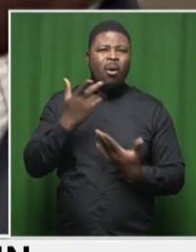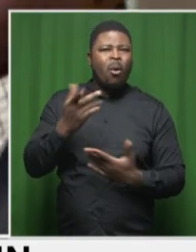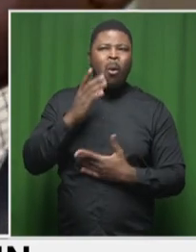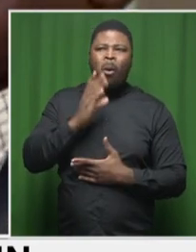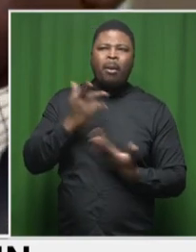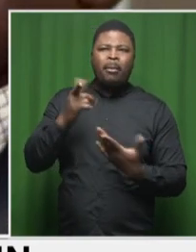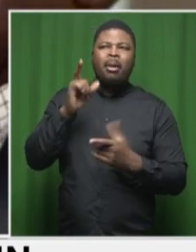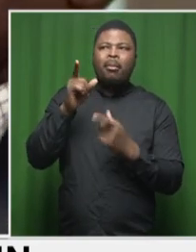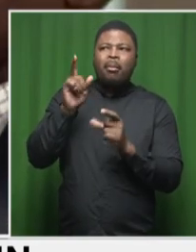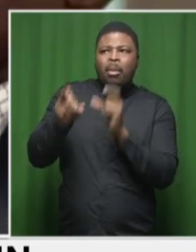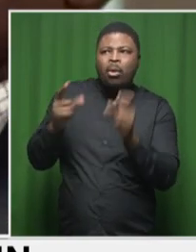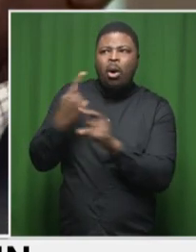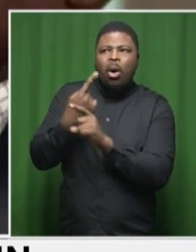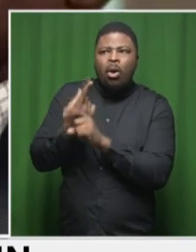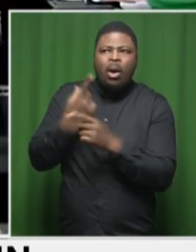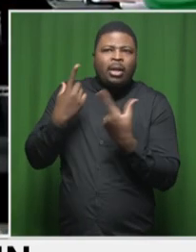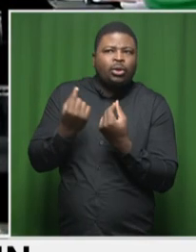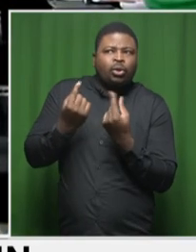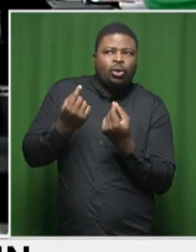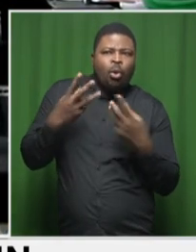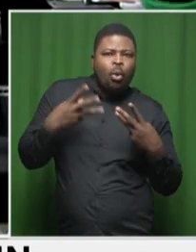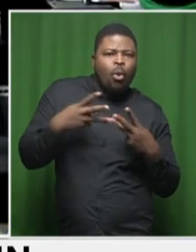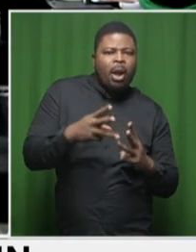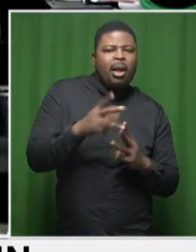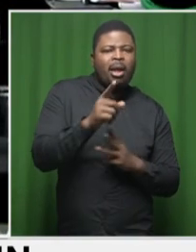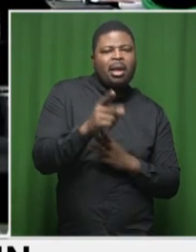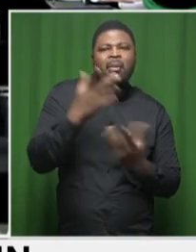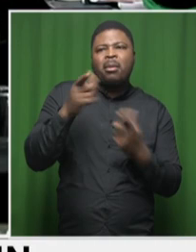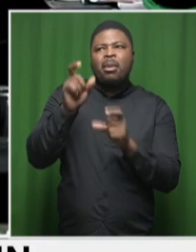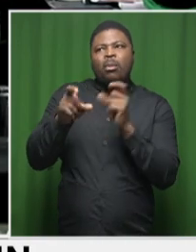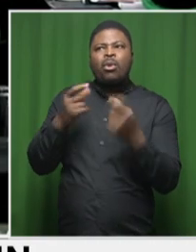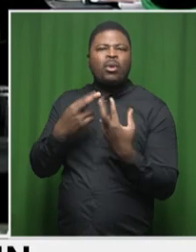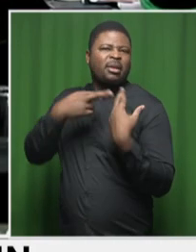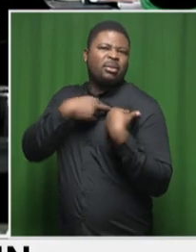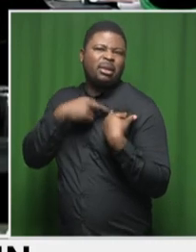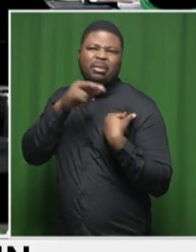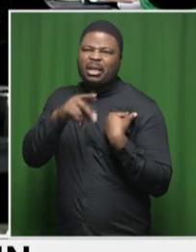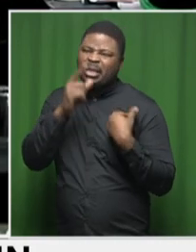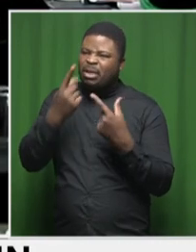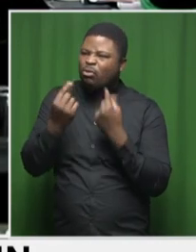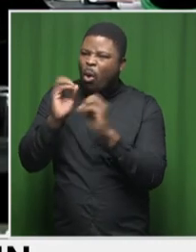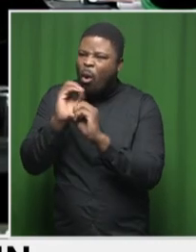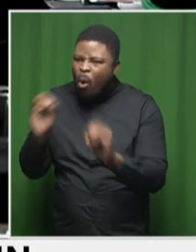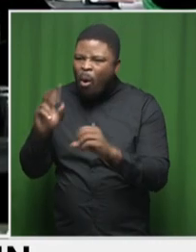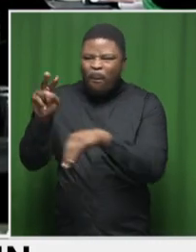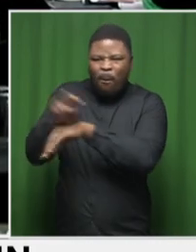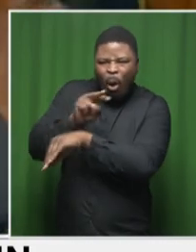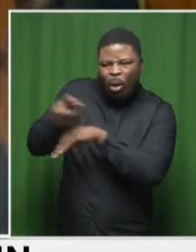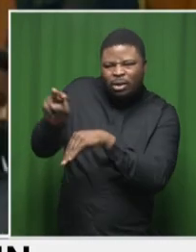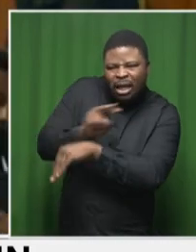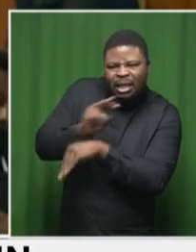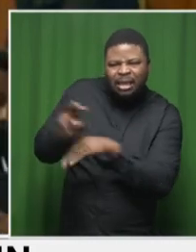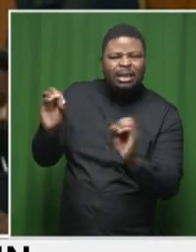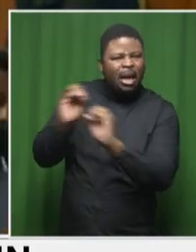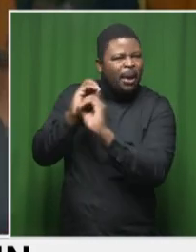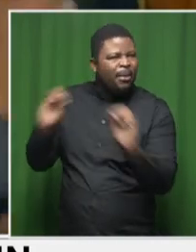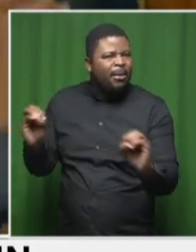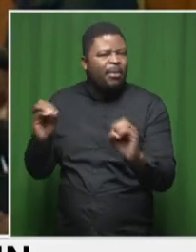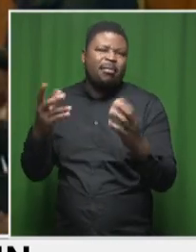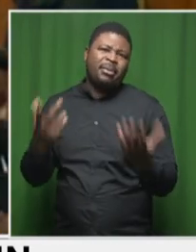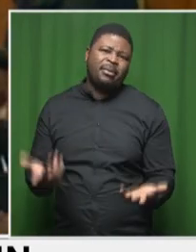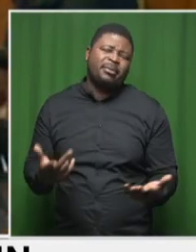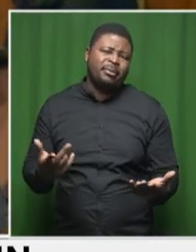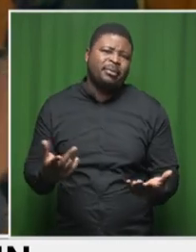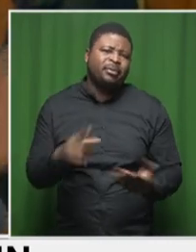a certain way, where I would say complete lack of accountability, lack of monitoring was the order of the day. And now